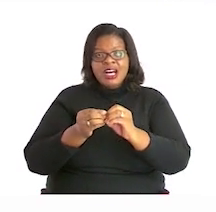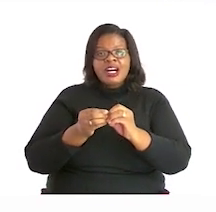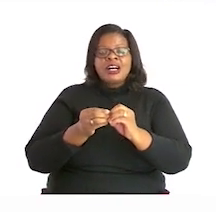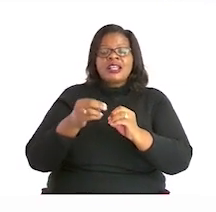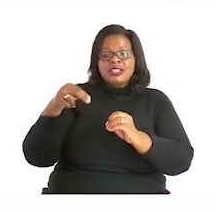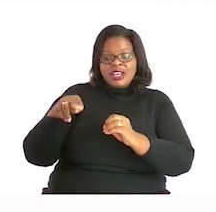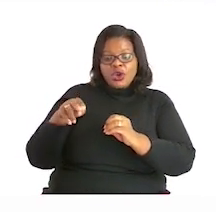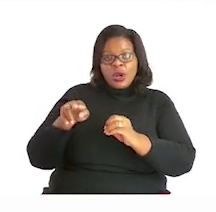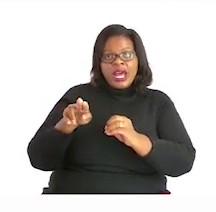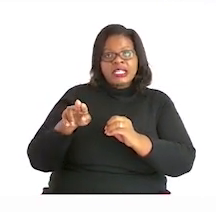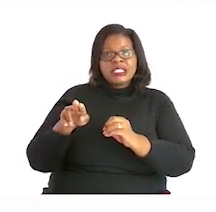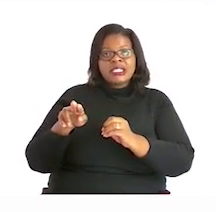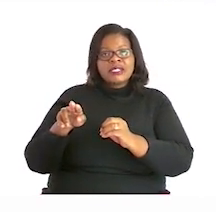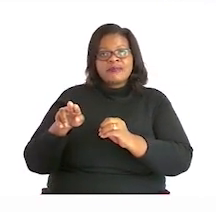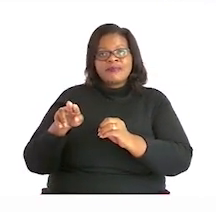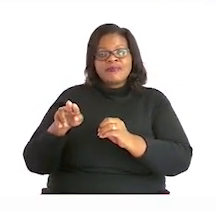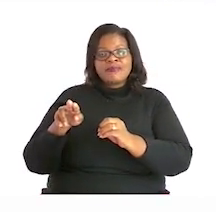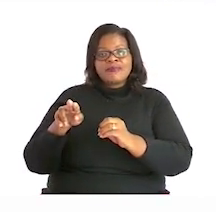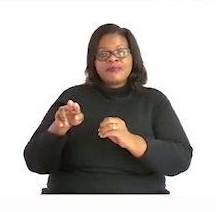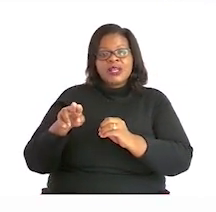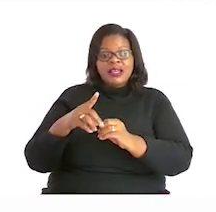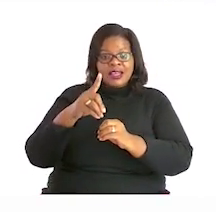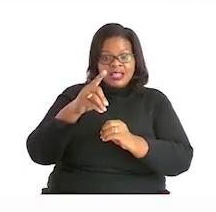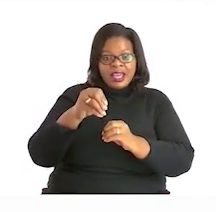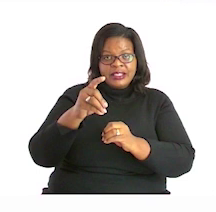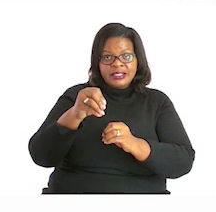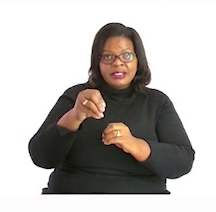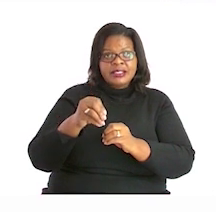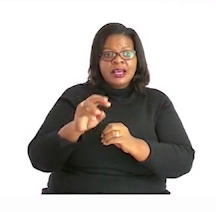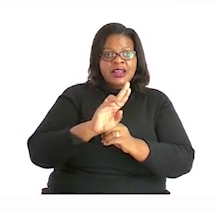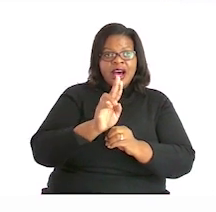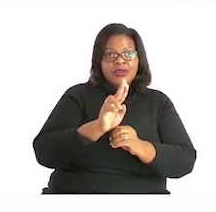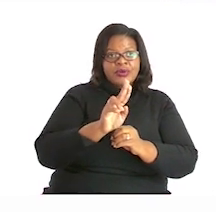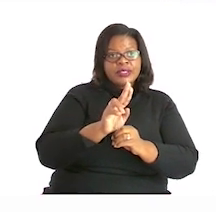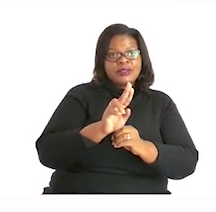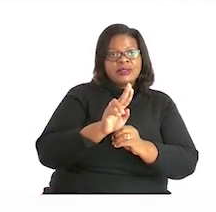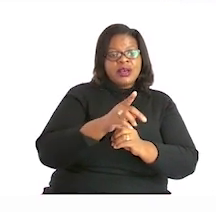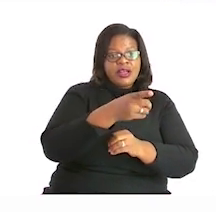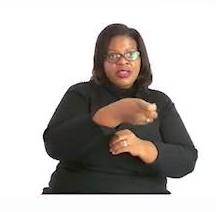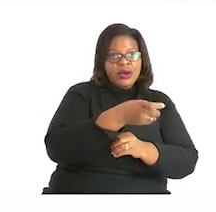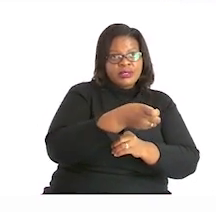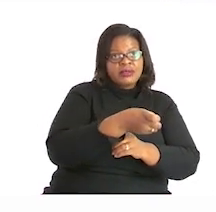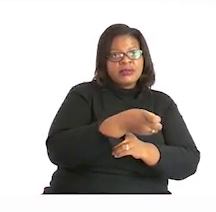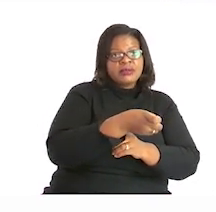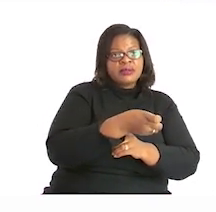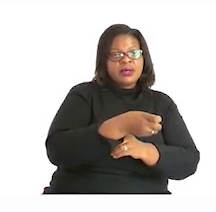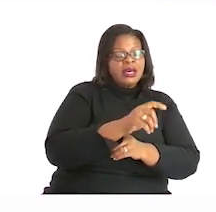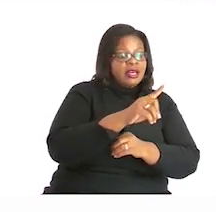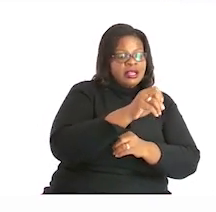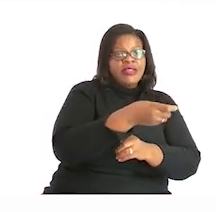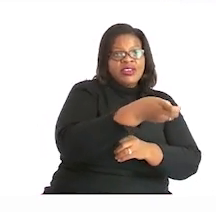units, or ones, tens, hundreds, thousands, tens,